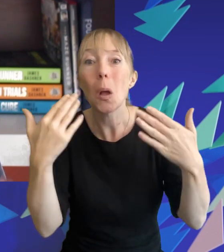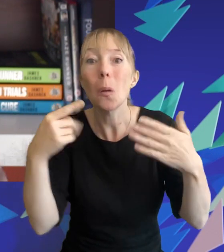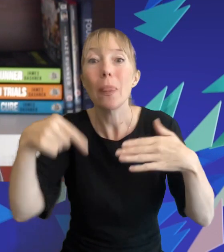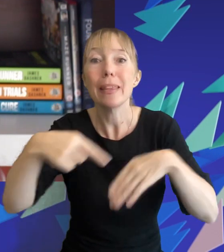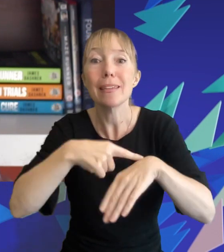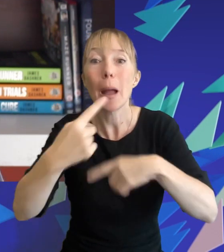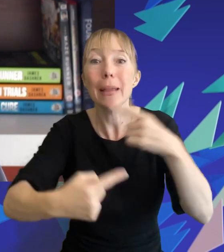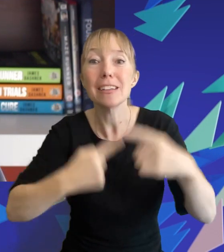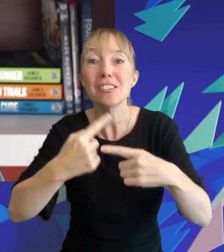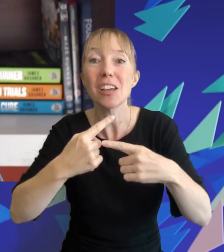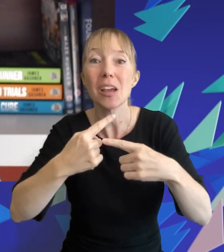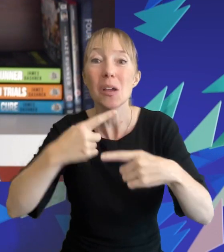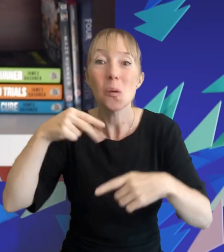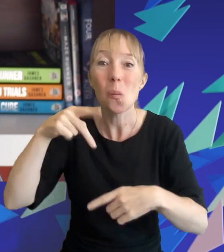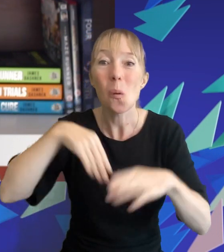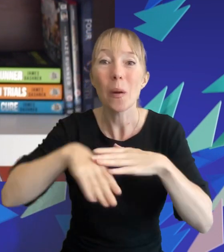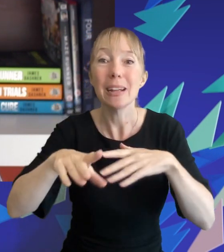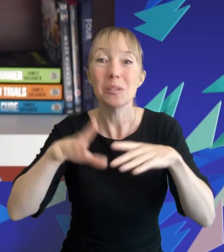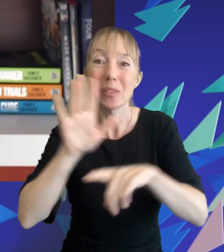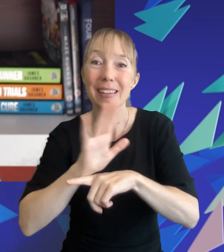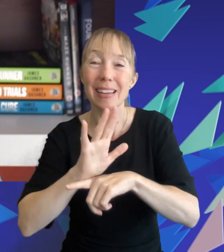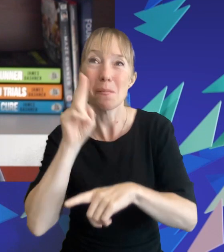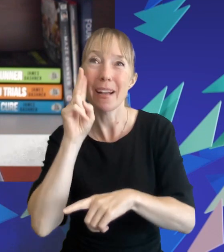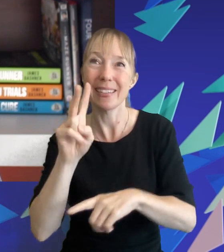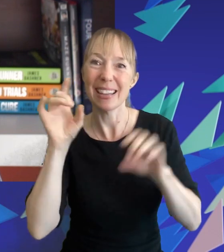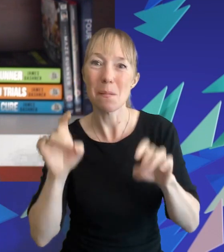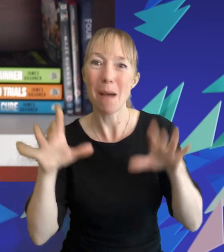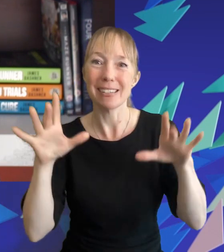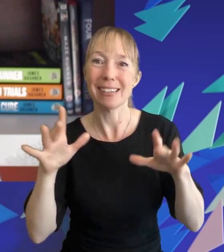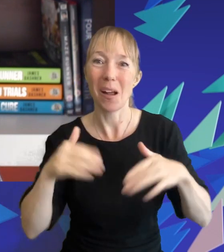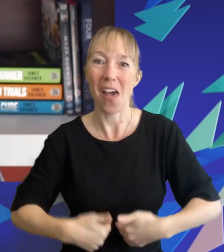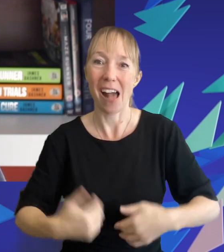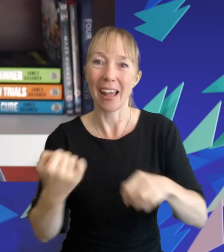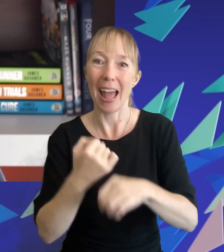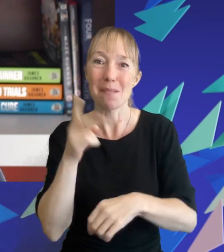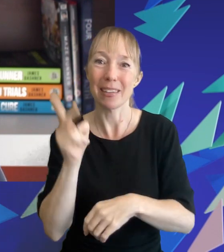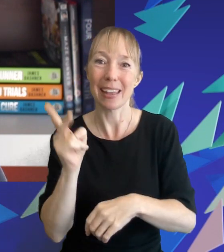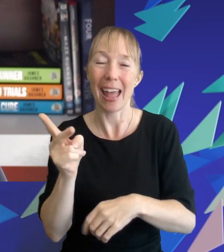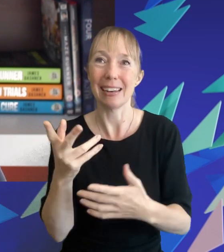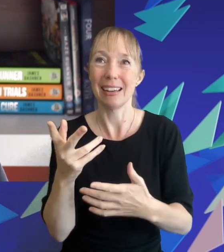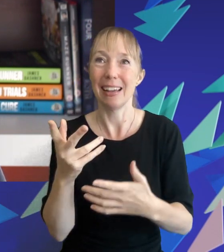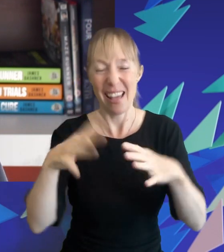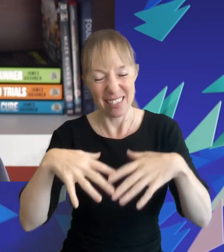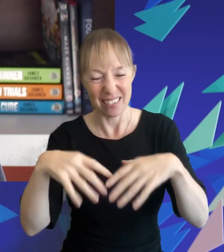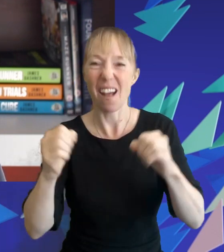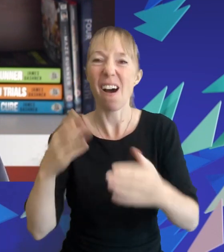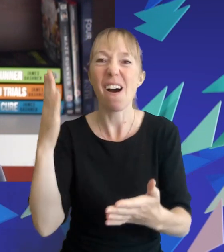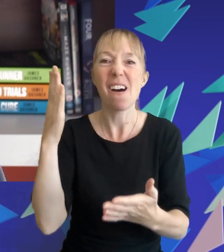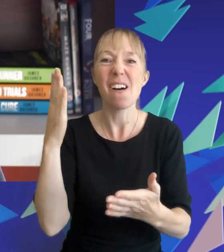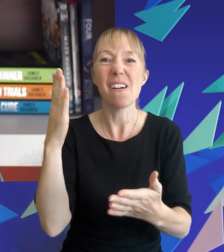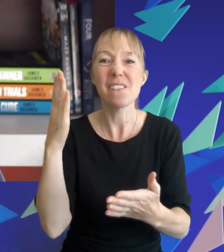and see that initial hunger games magic recaptured on screen after 10 years and witness the beginning of the true